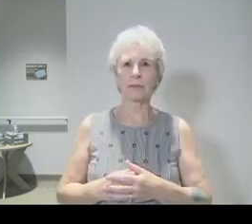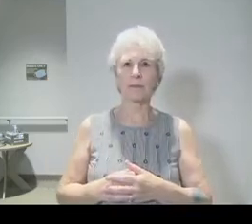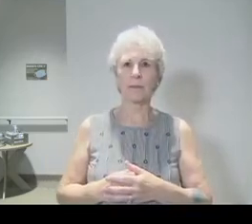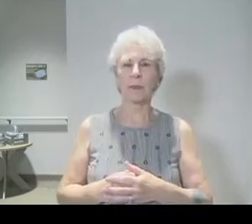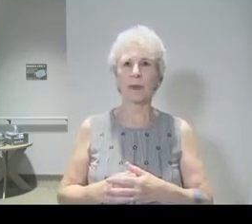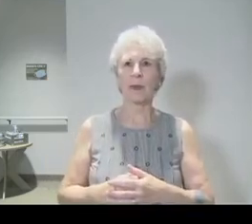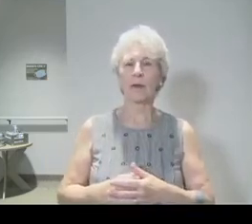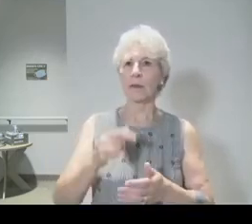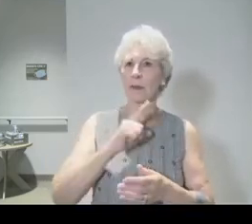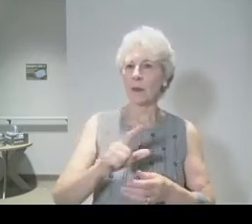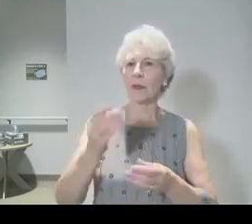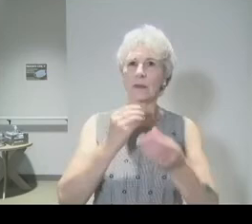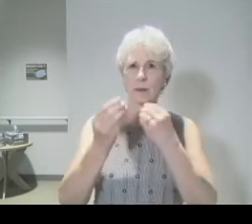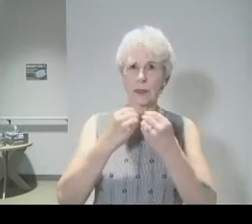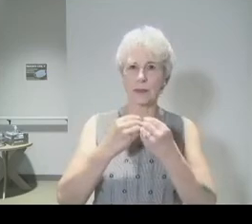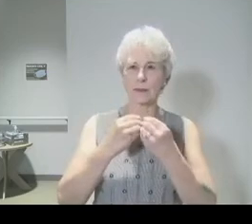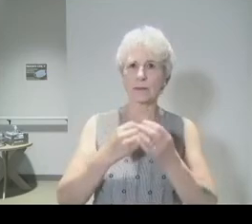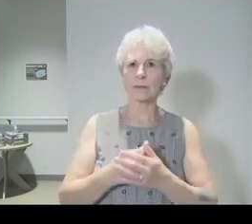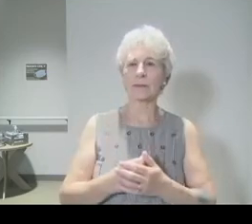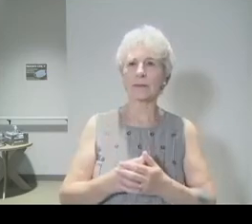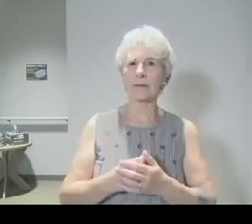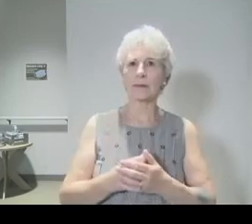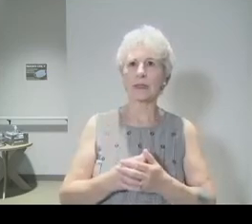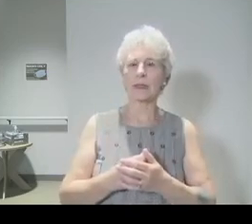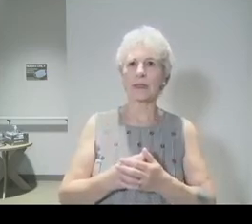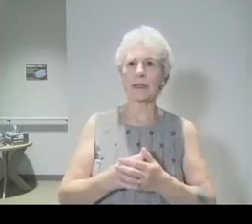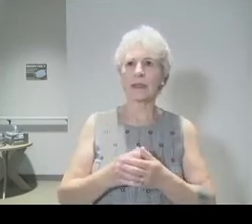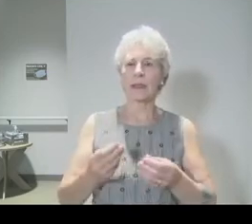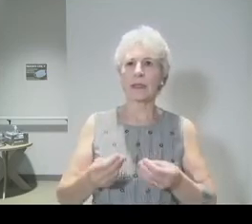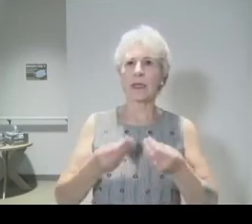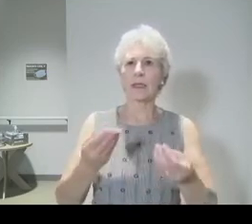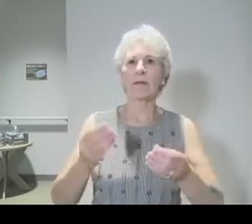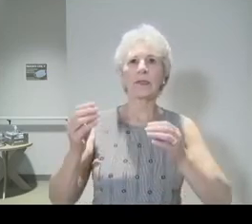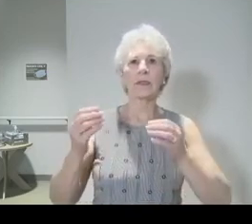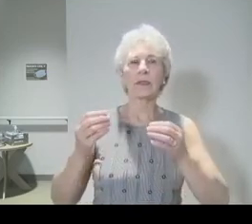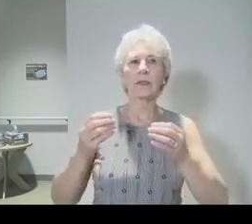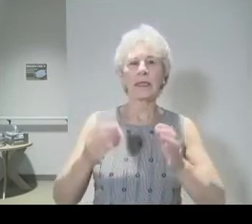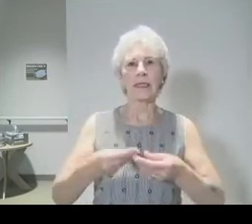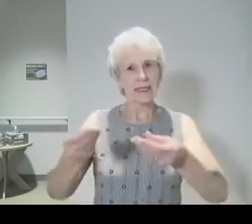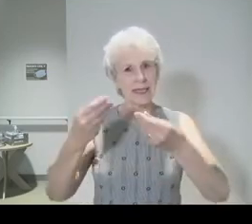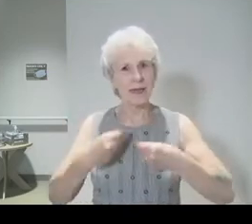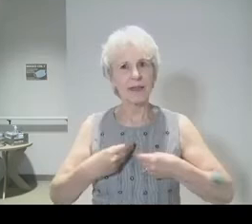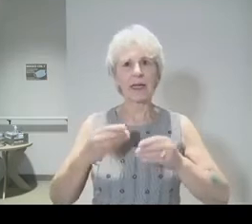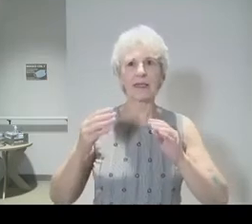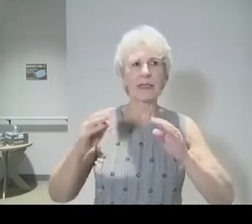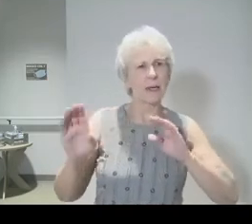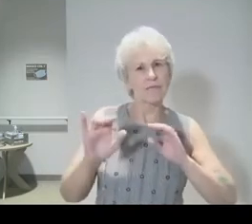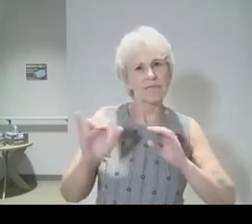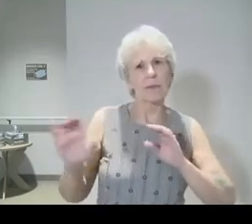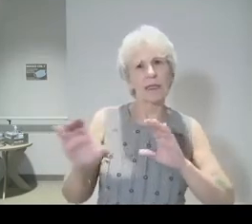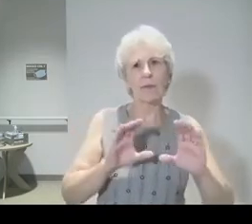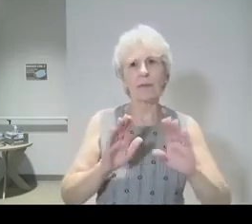left us a portrait or a movie a moving picture of his sacrifice. We